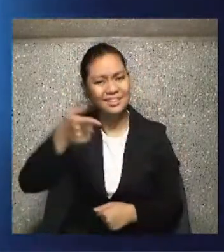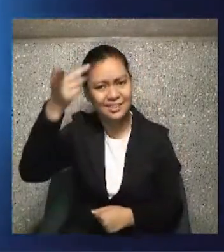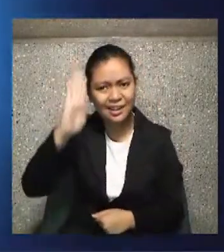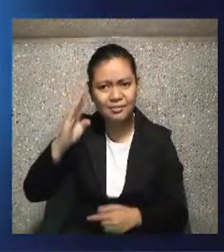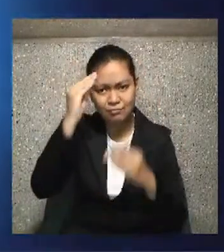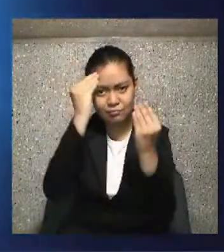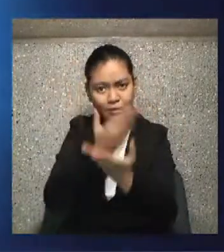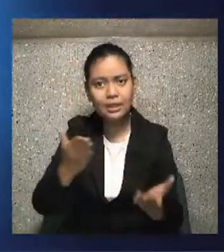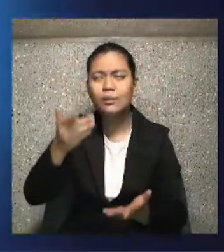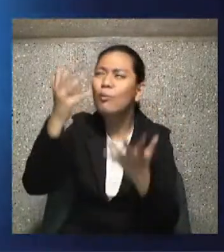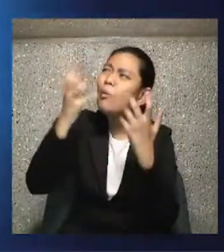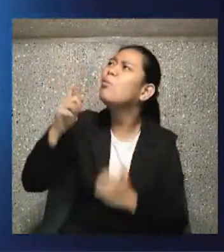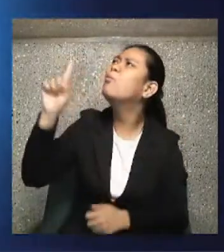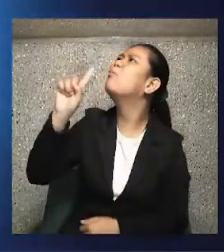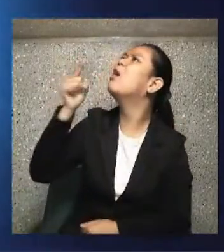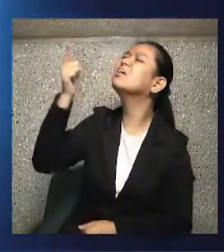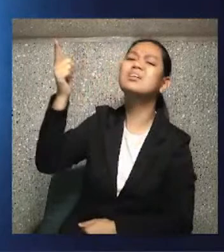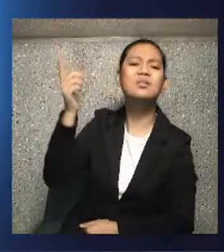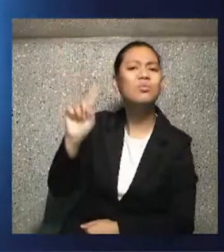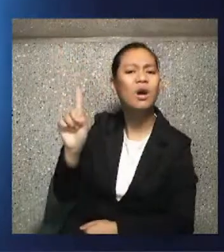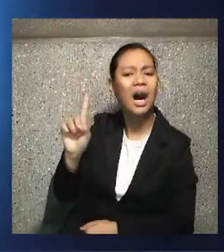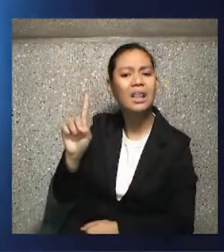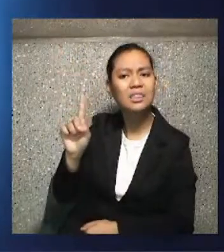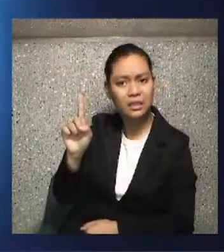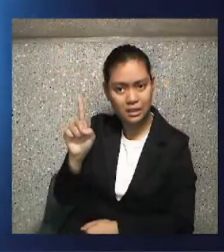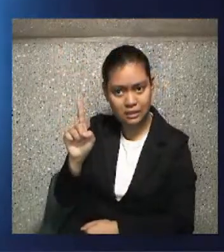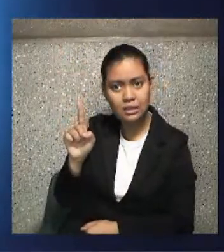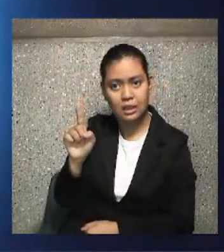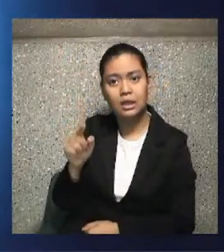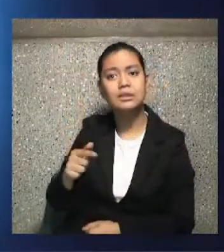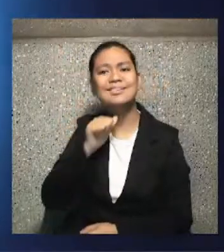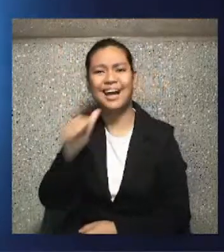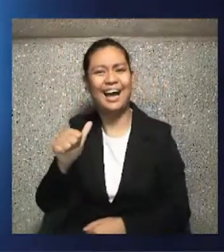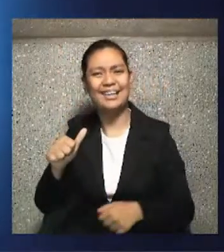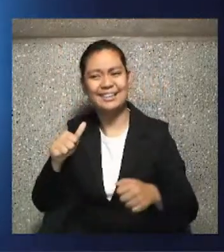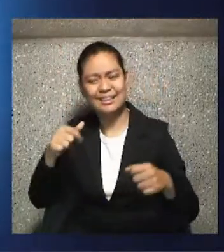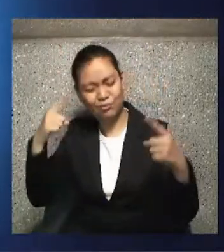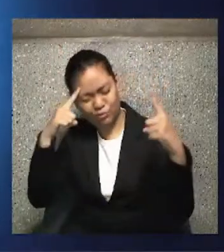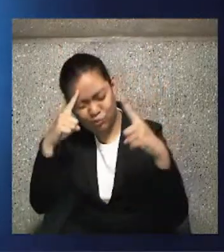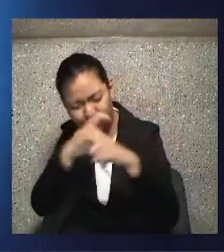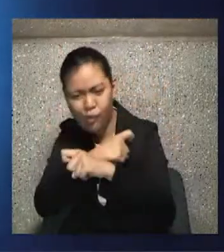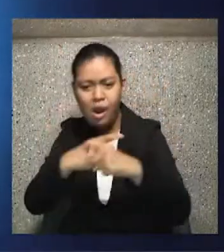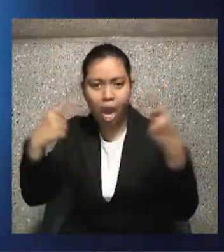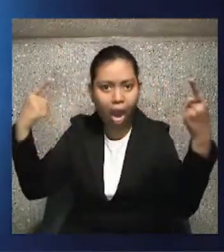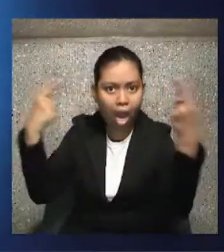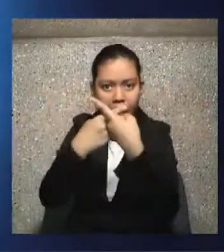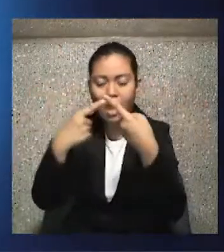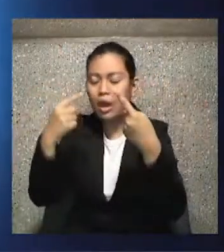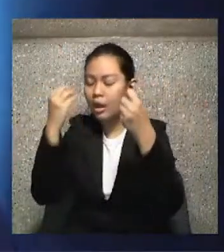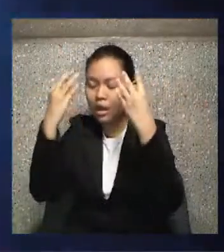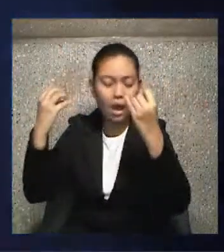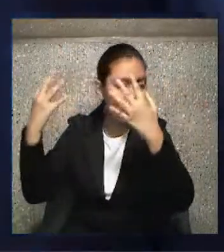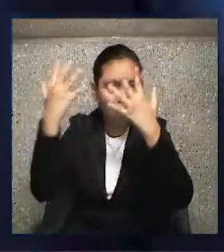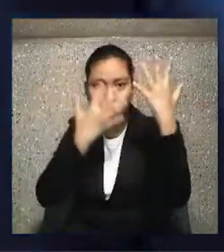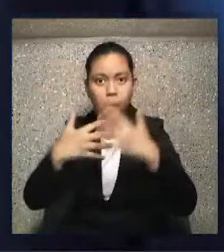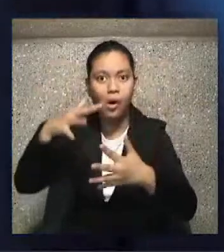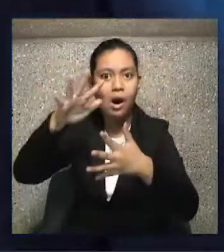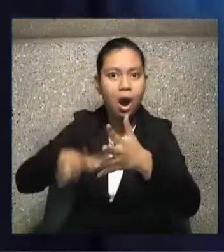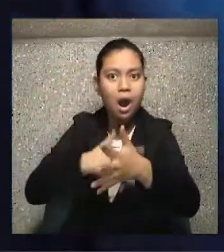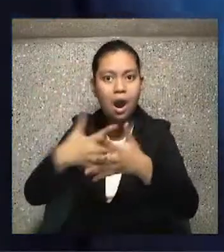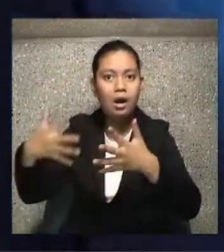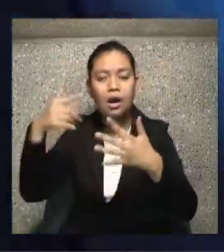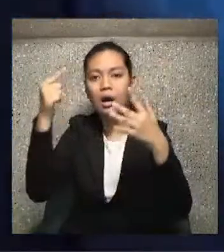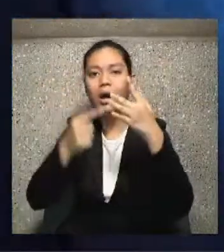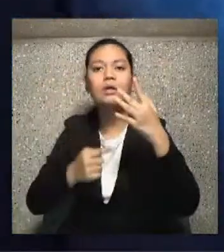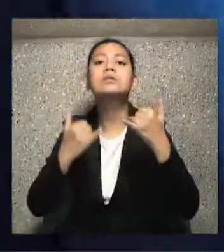all. No more than that. Don't make it complicated, but live and pray in the moment